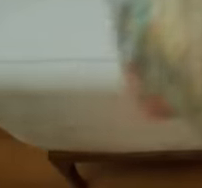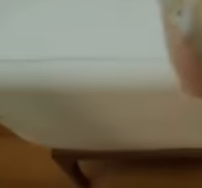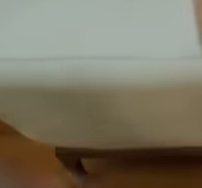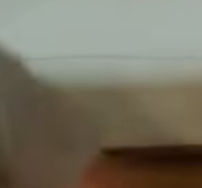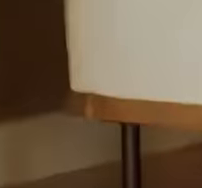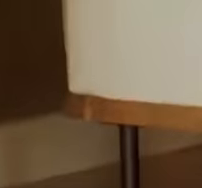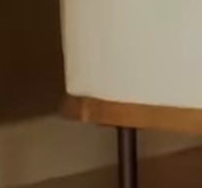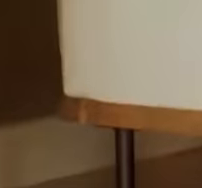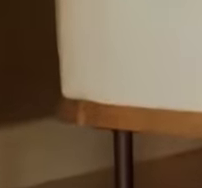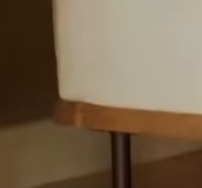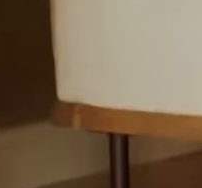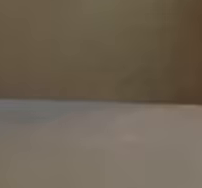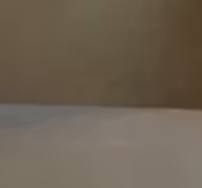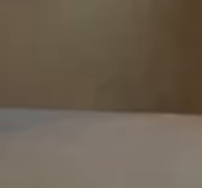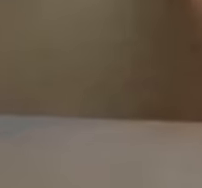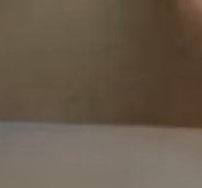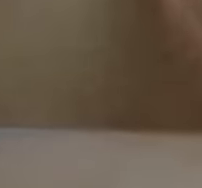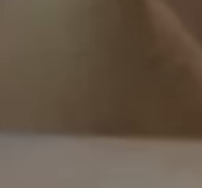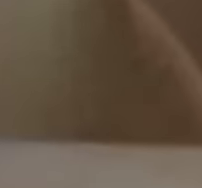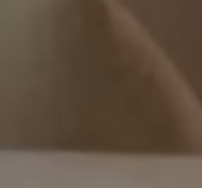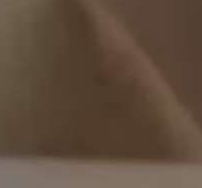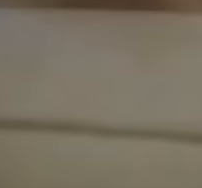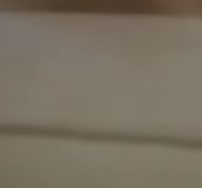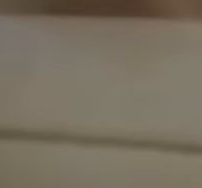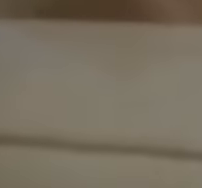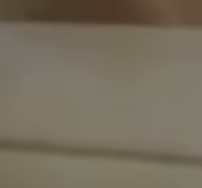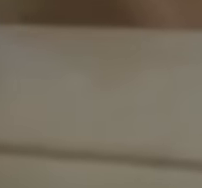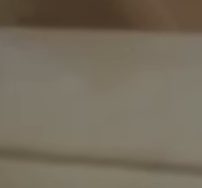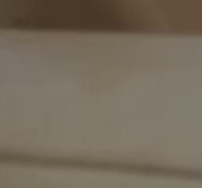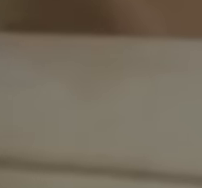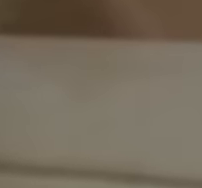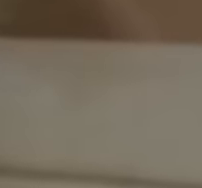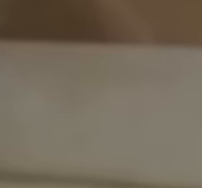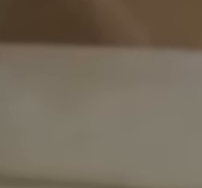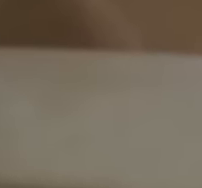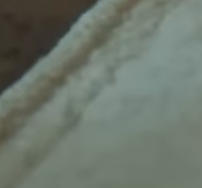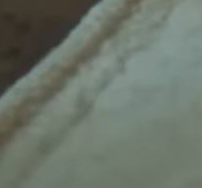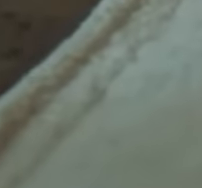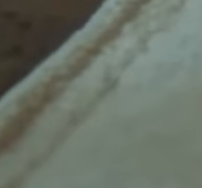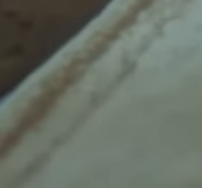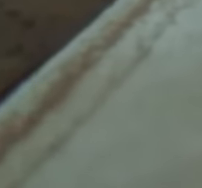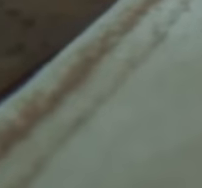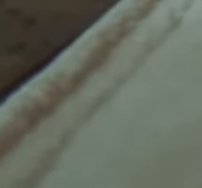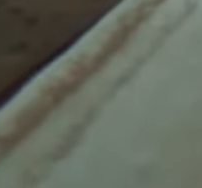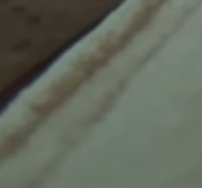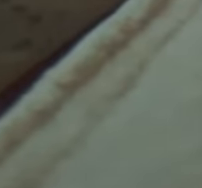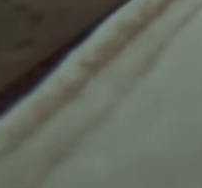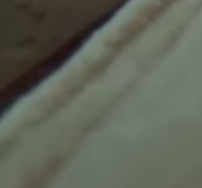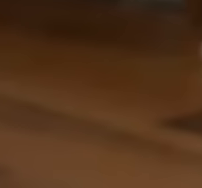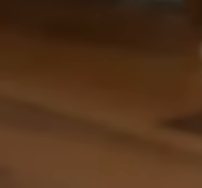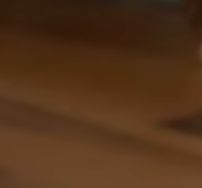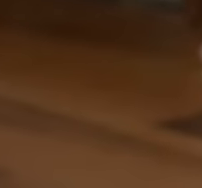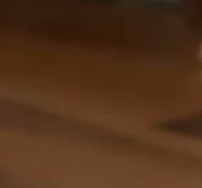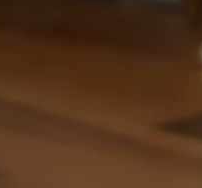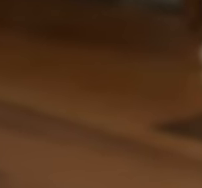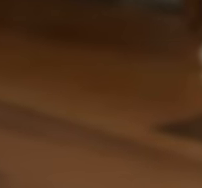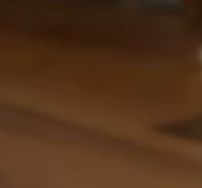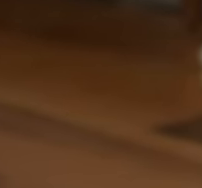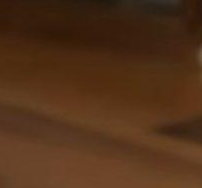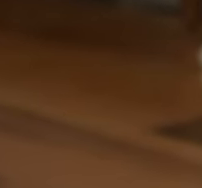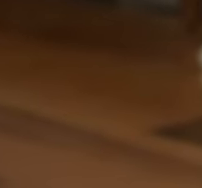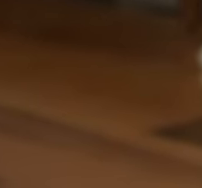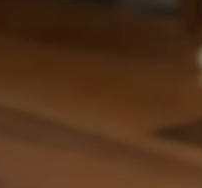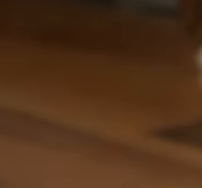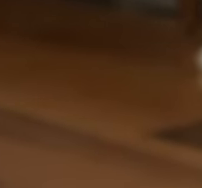seat. Oh, this is so stylish and I love the fabric. Darlings, you must tell us